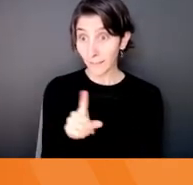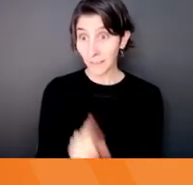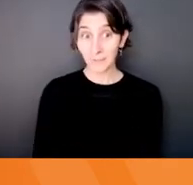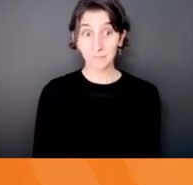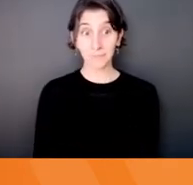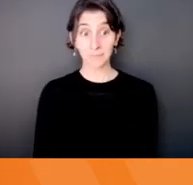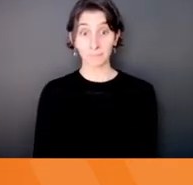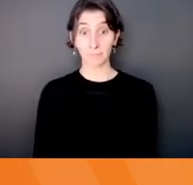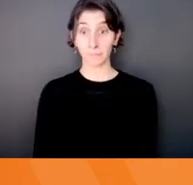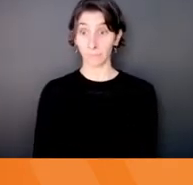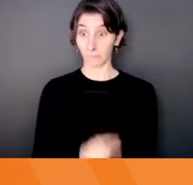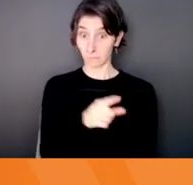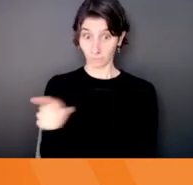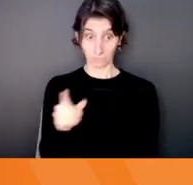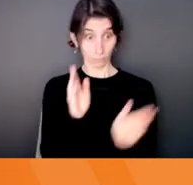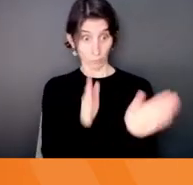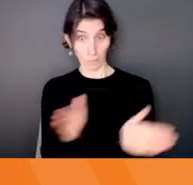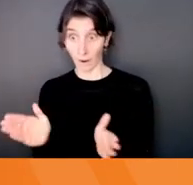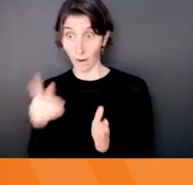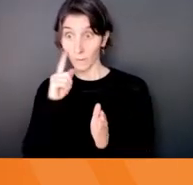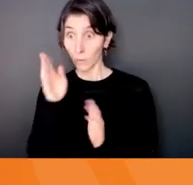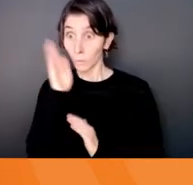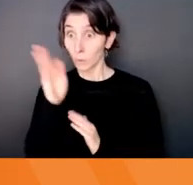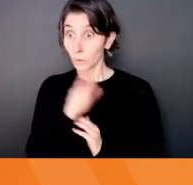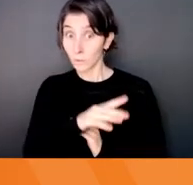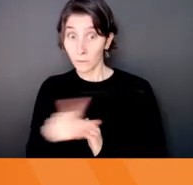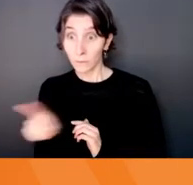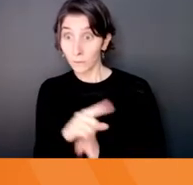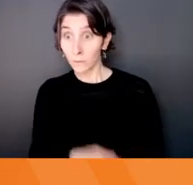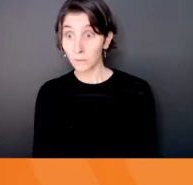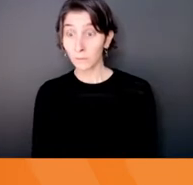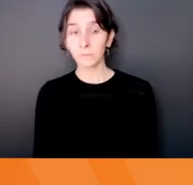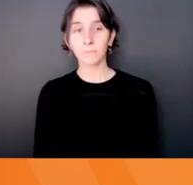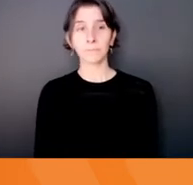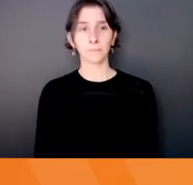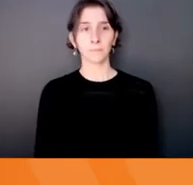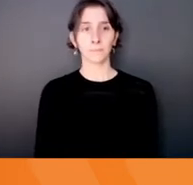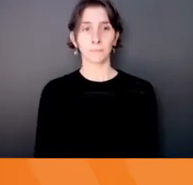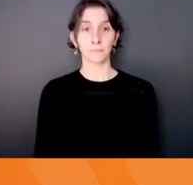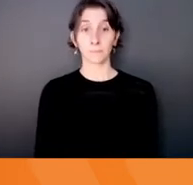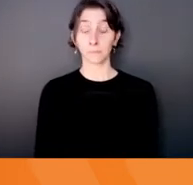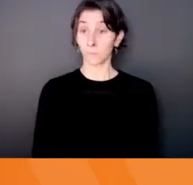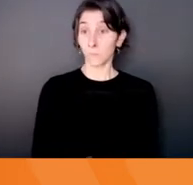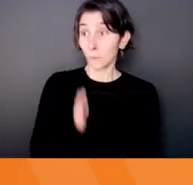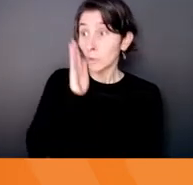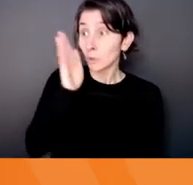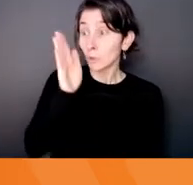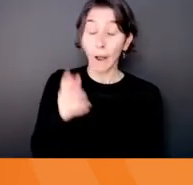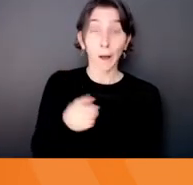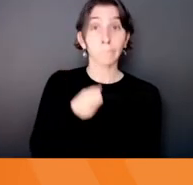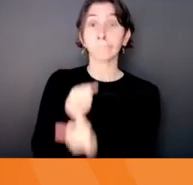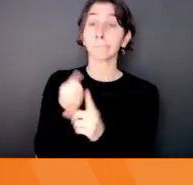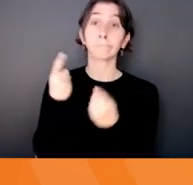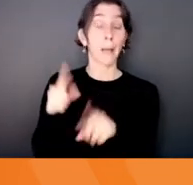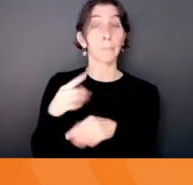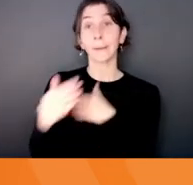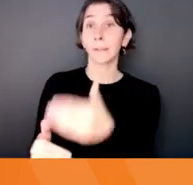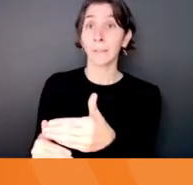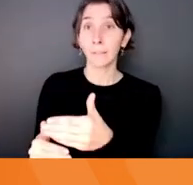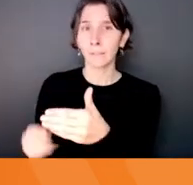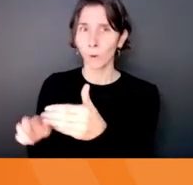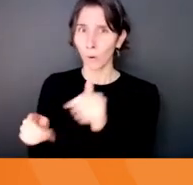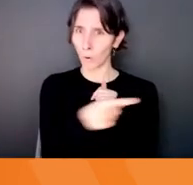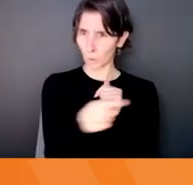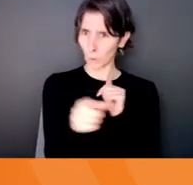Are you prepared for the future? Does the future just happen? Or can you do